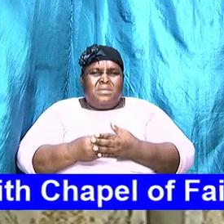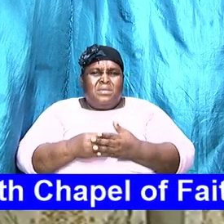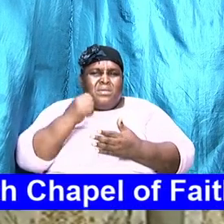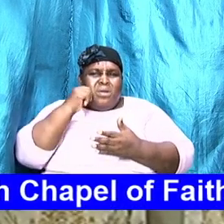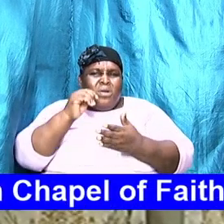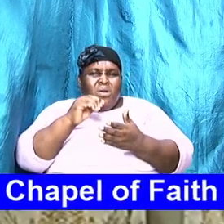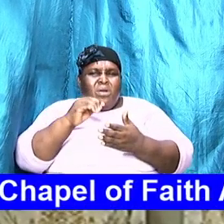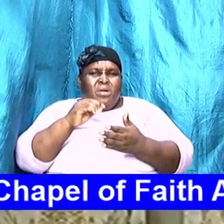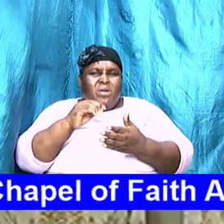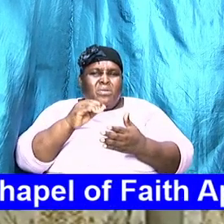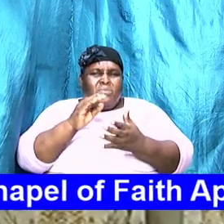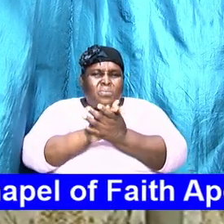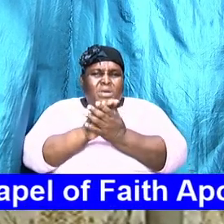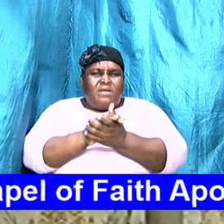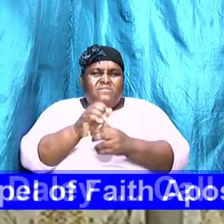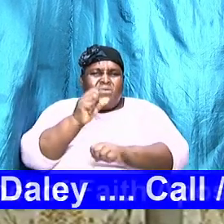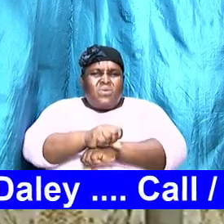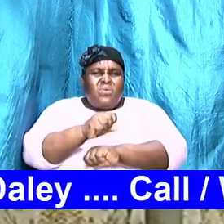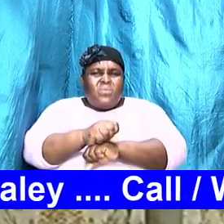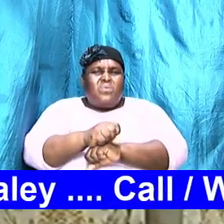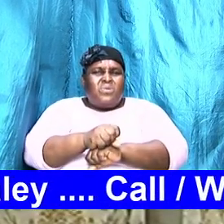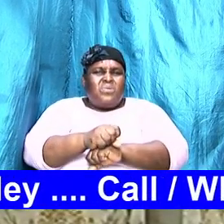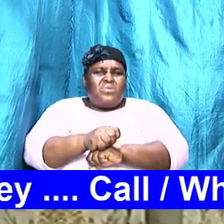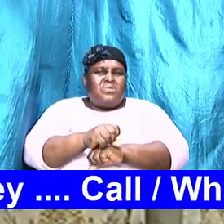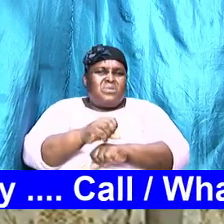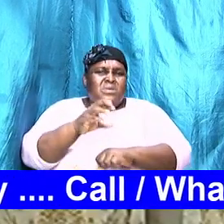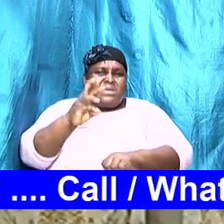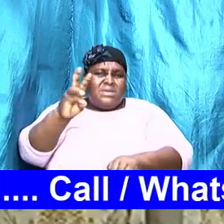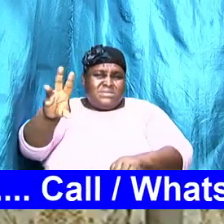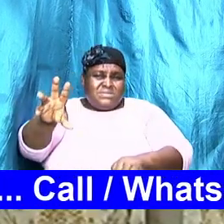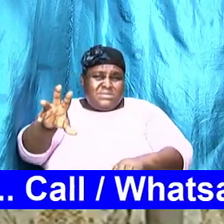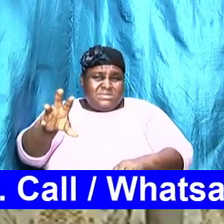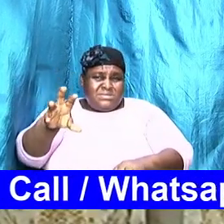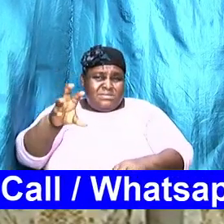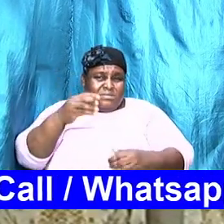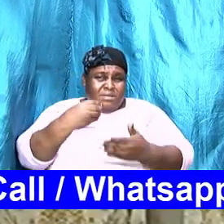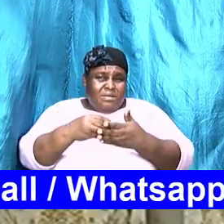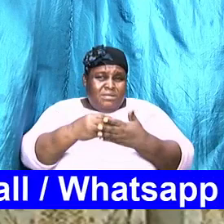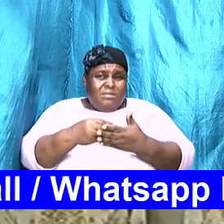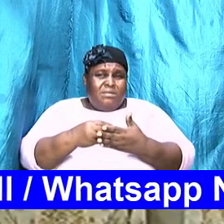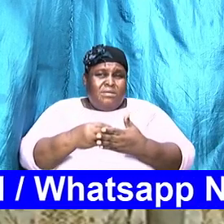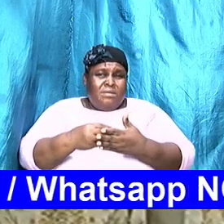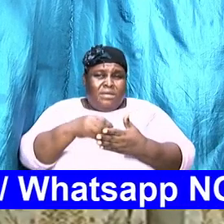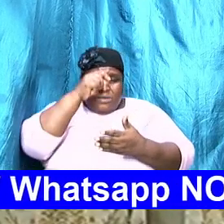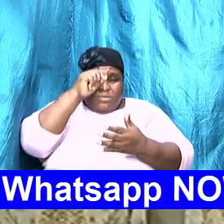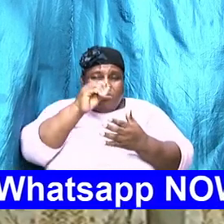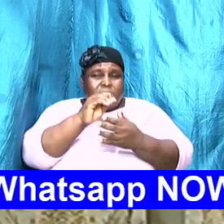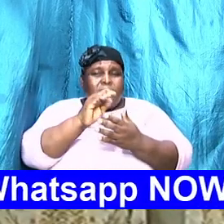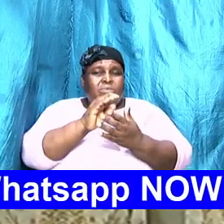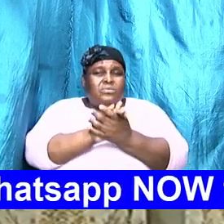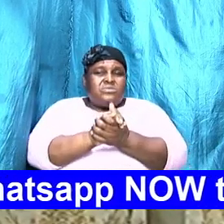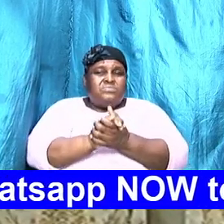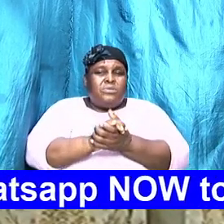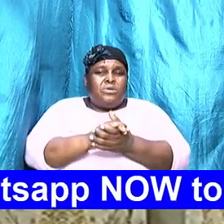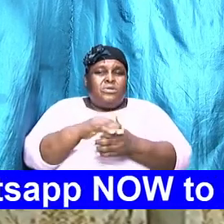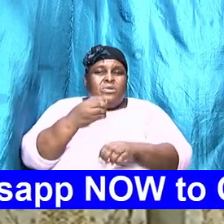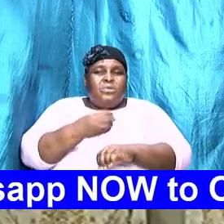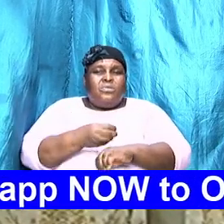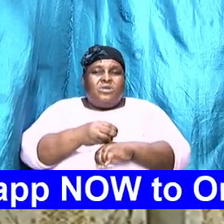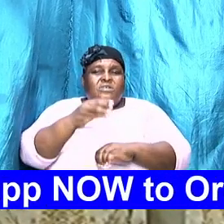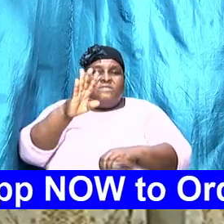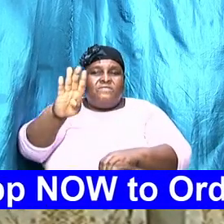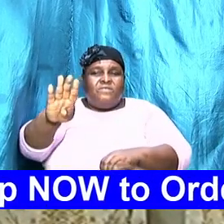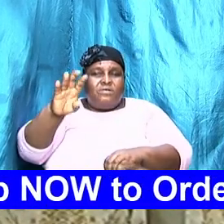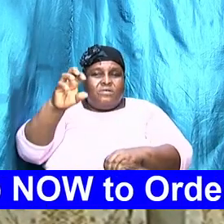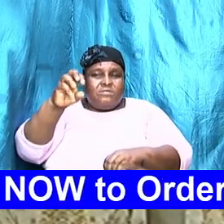wife earned 60 and the husband earned 40 I I find it very difficult to accept and I am going to